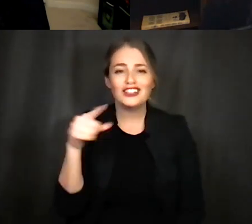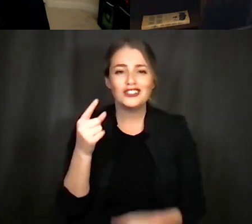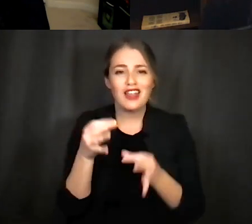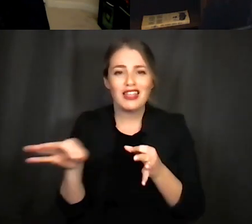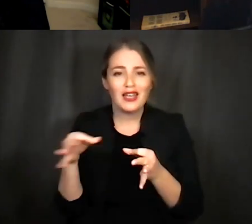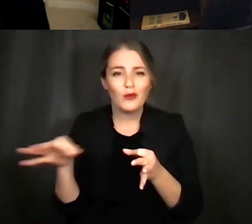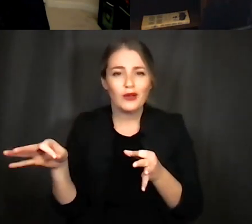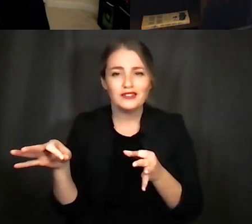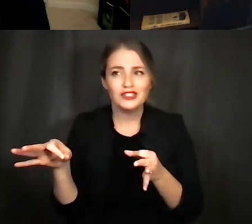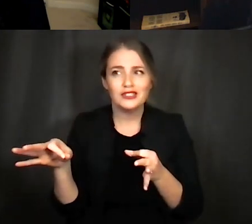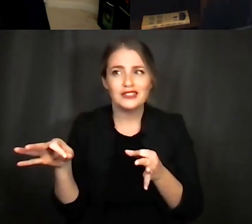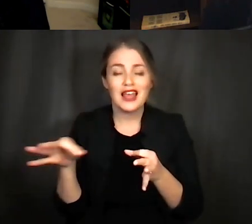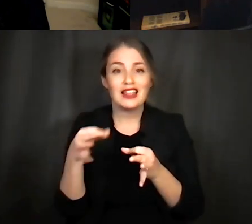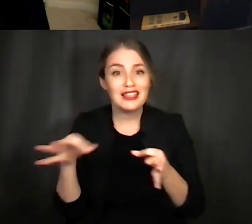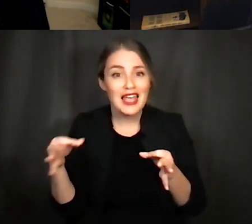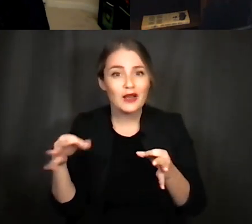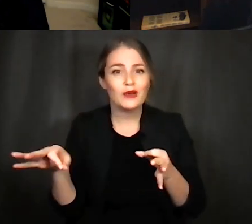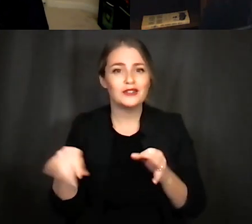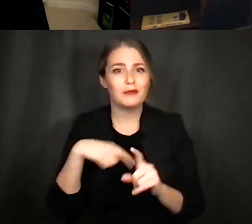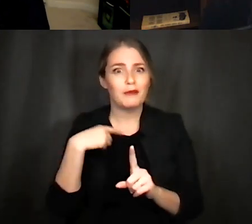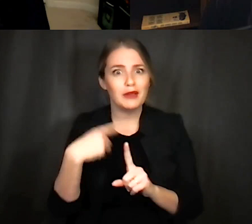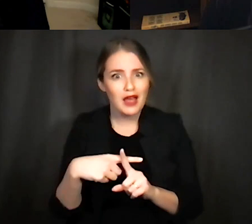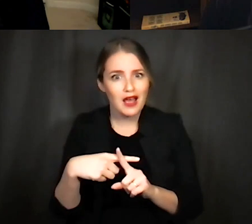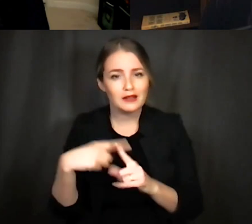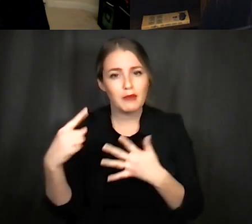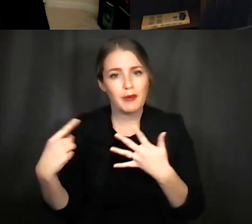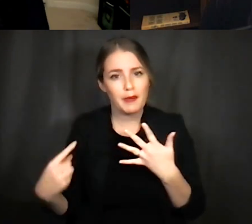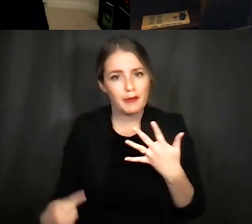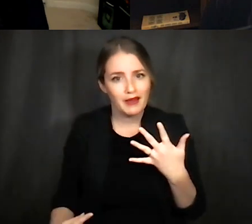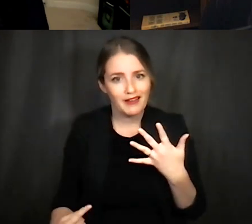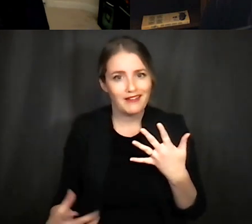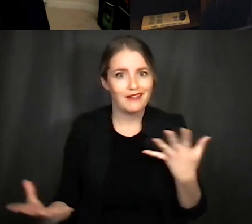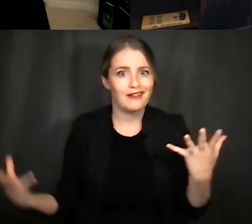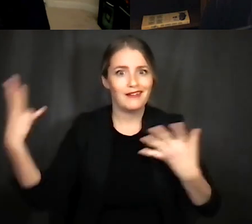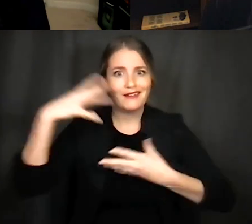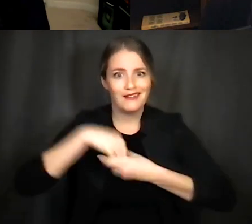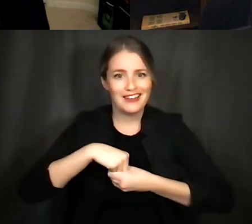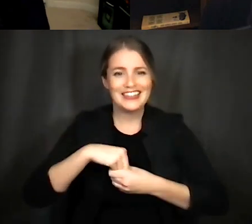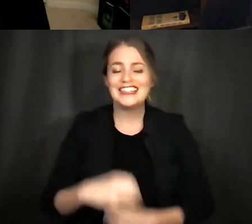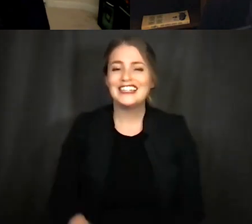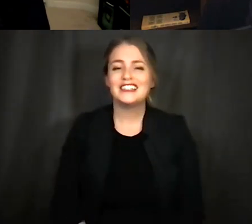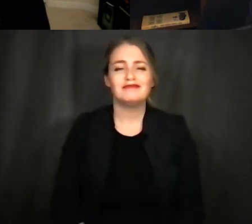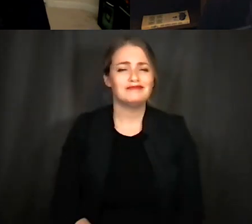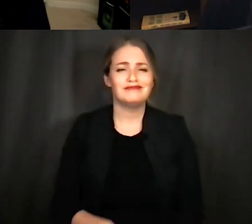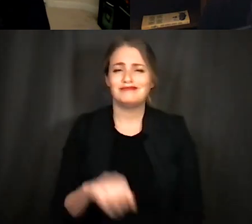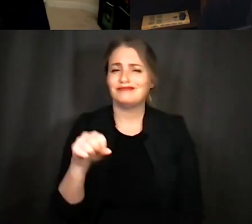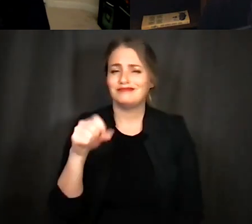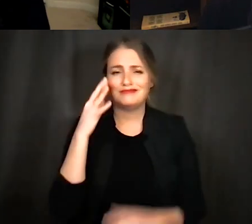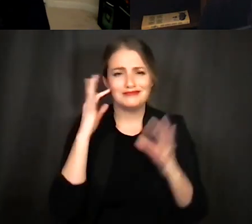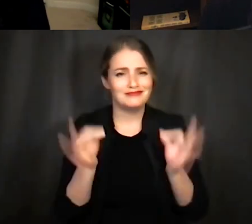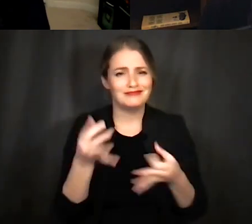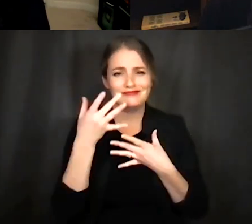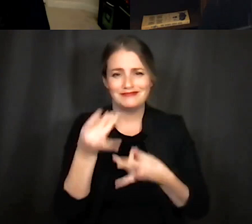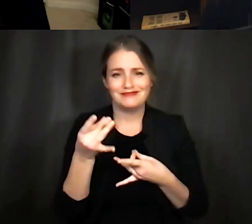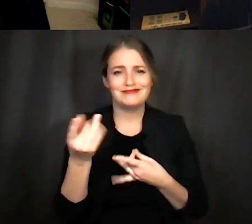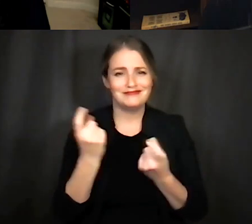it's language plus you know um and so yeah they're definitely interesting questions and